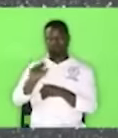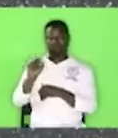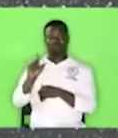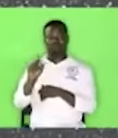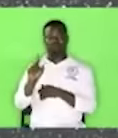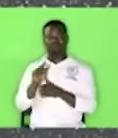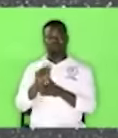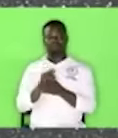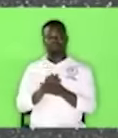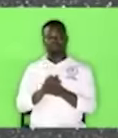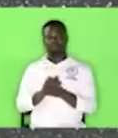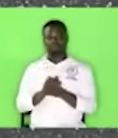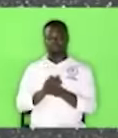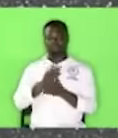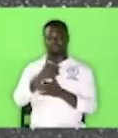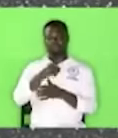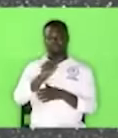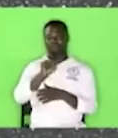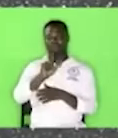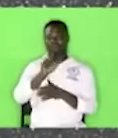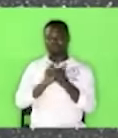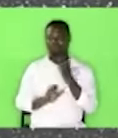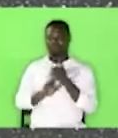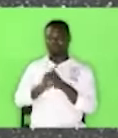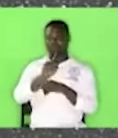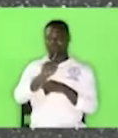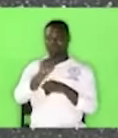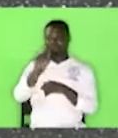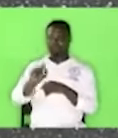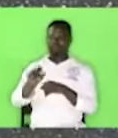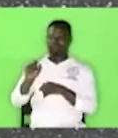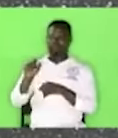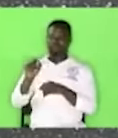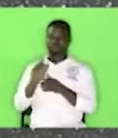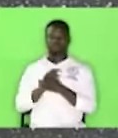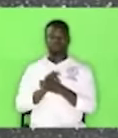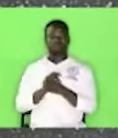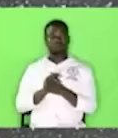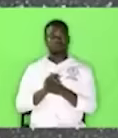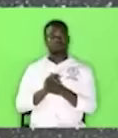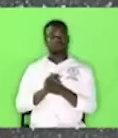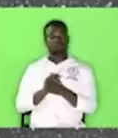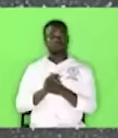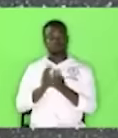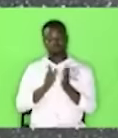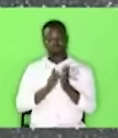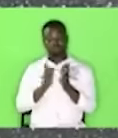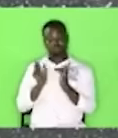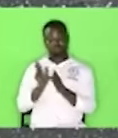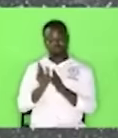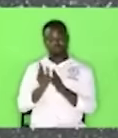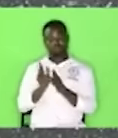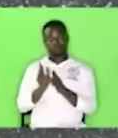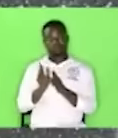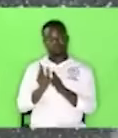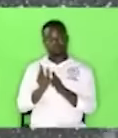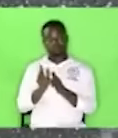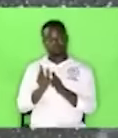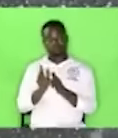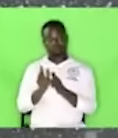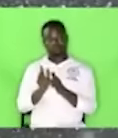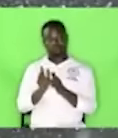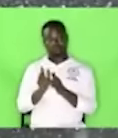Galatians 1 verse 11 Jesus who is called Yastus